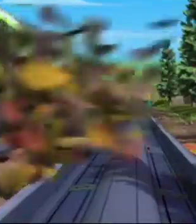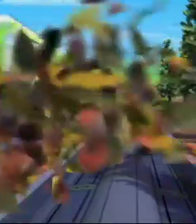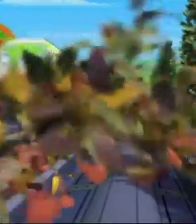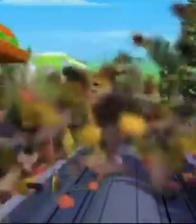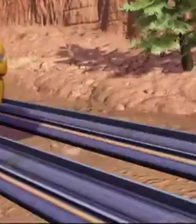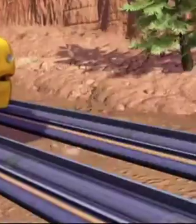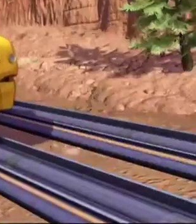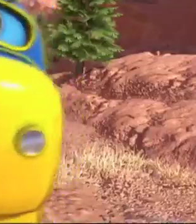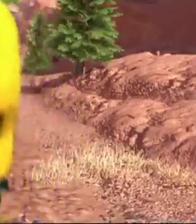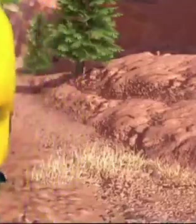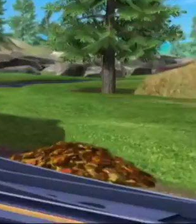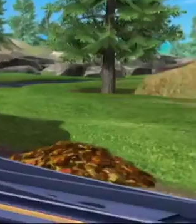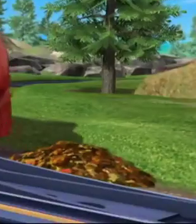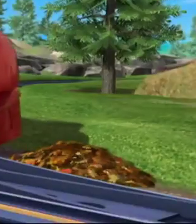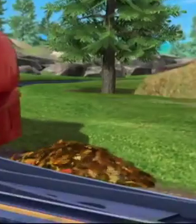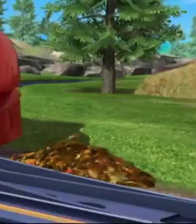Chuggington!